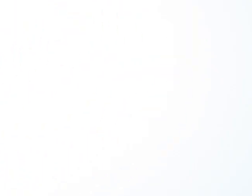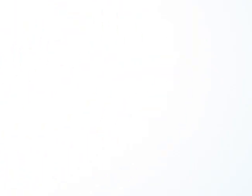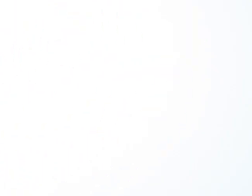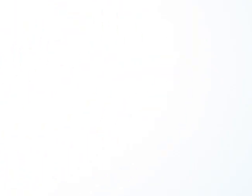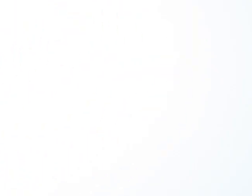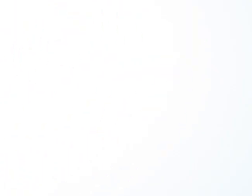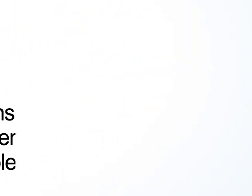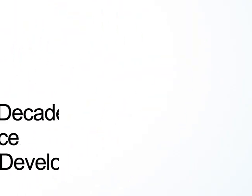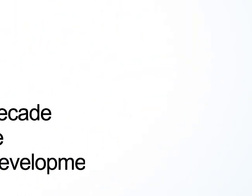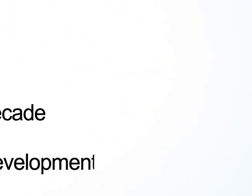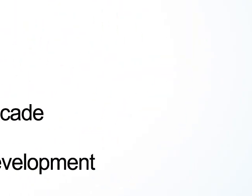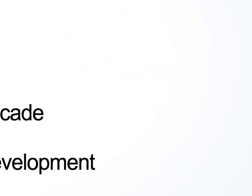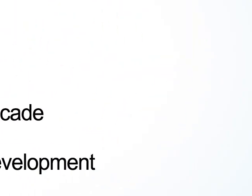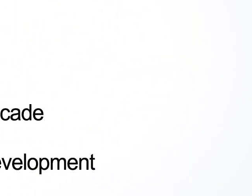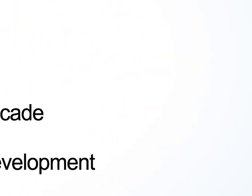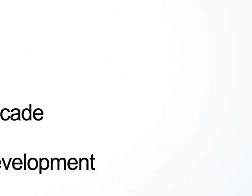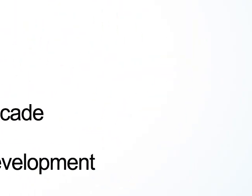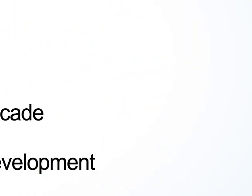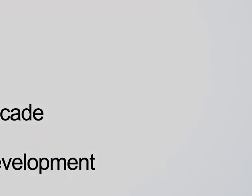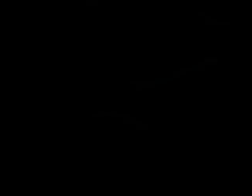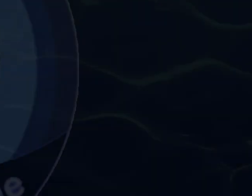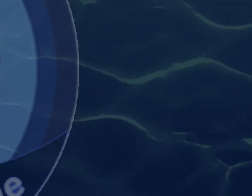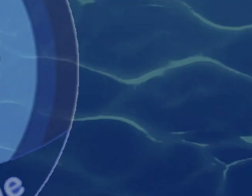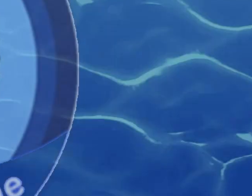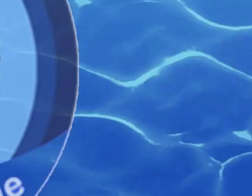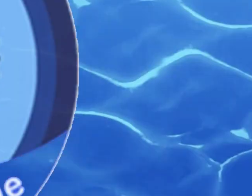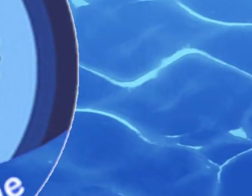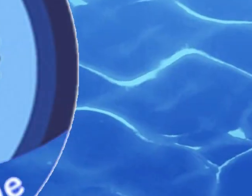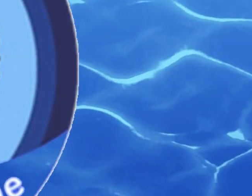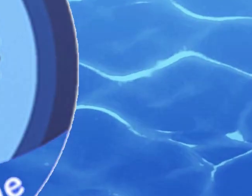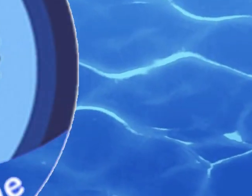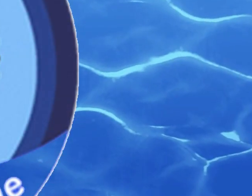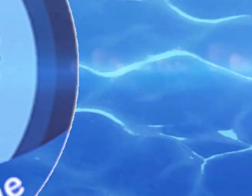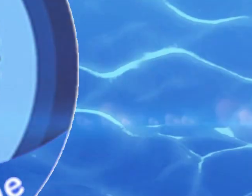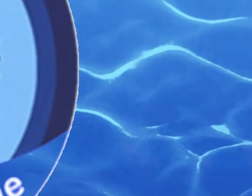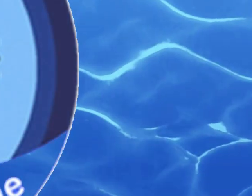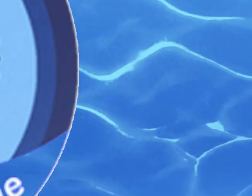The Black in Marine Science . . . . . .